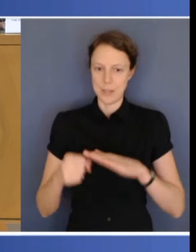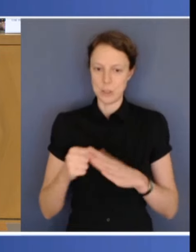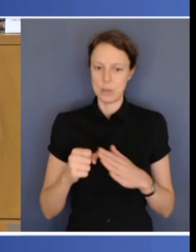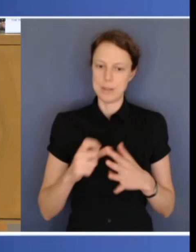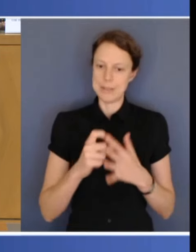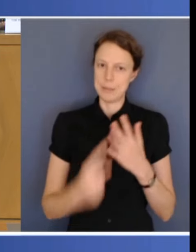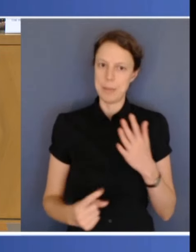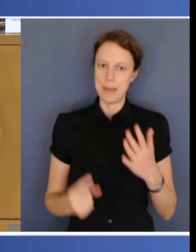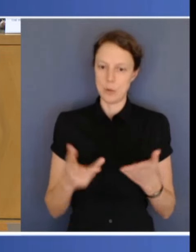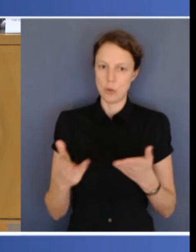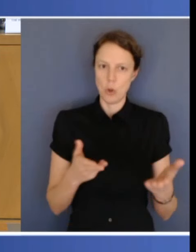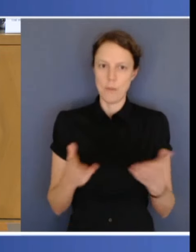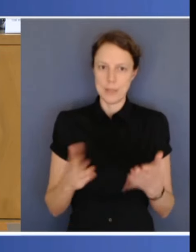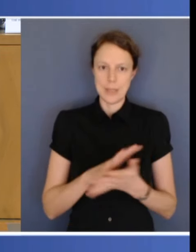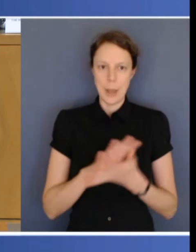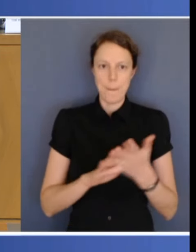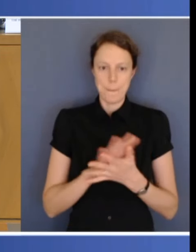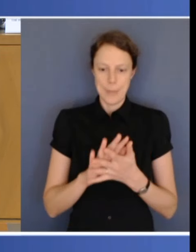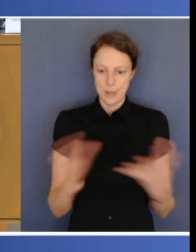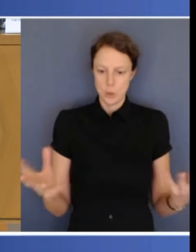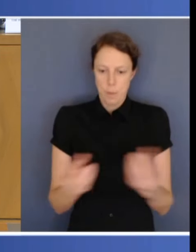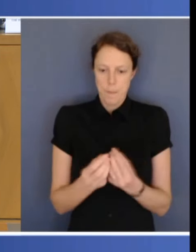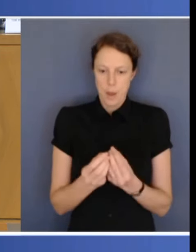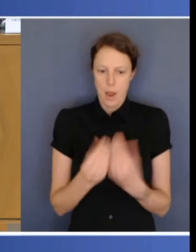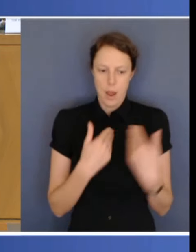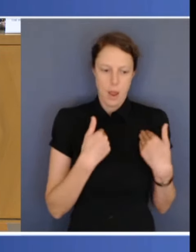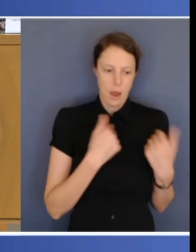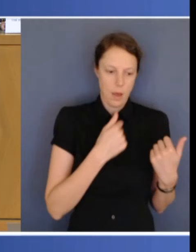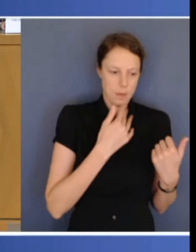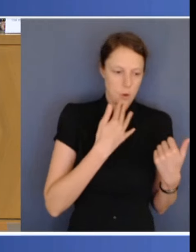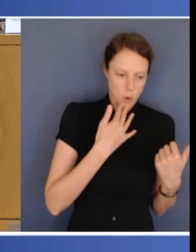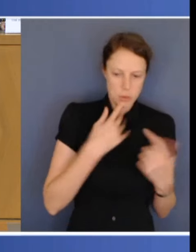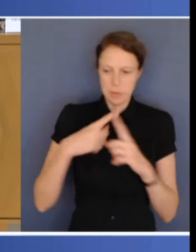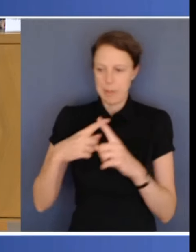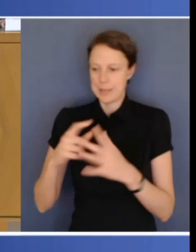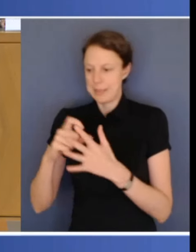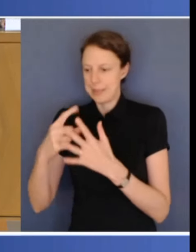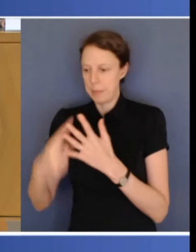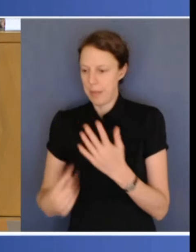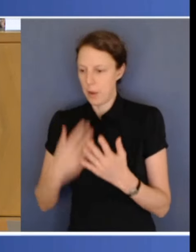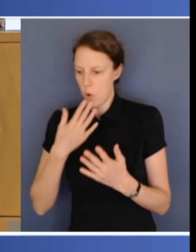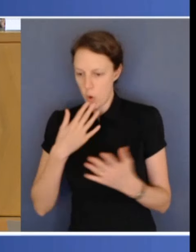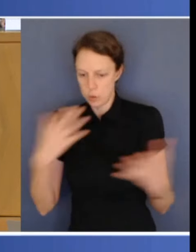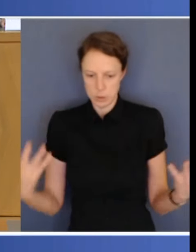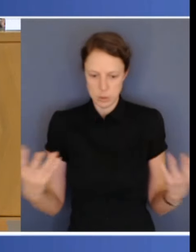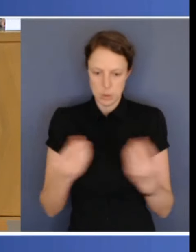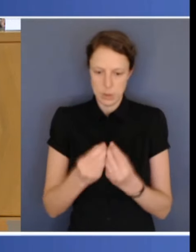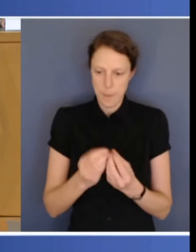ensure that the combination of the health costs and disability costs will see all states and